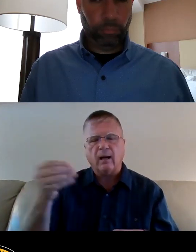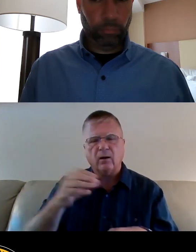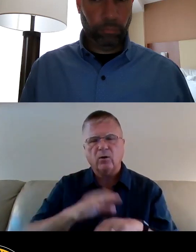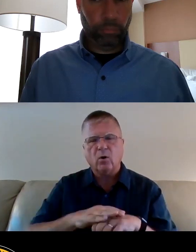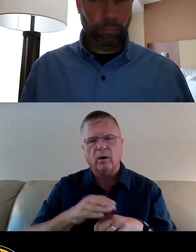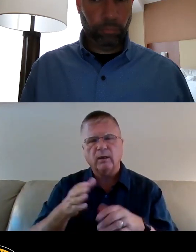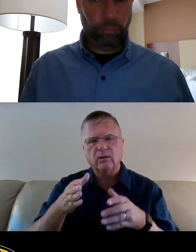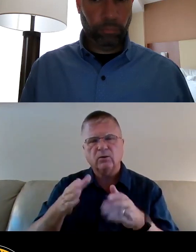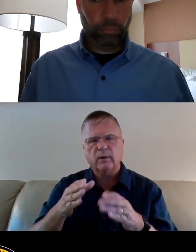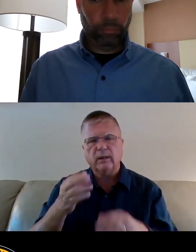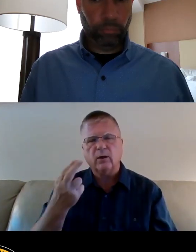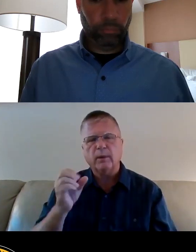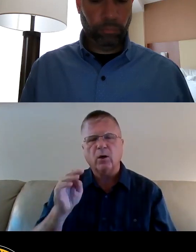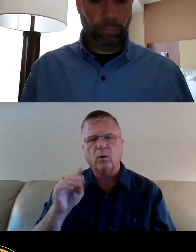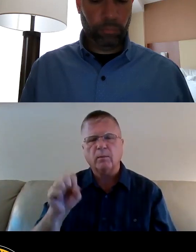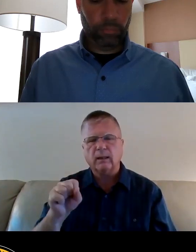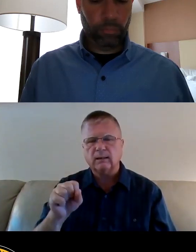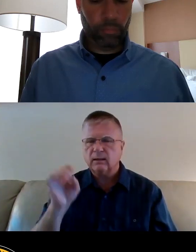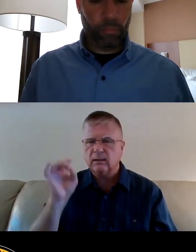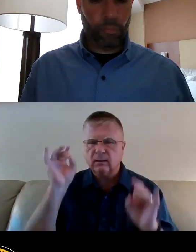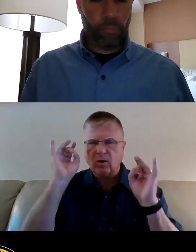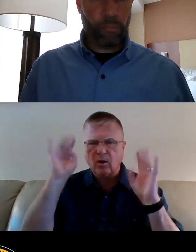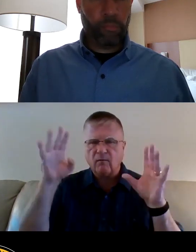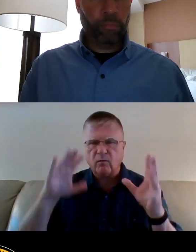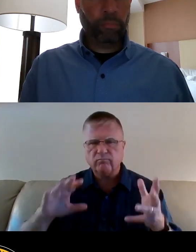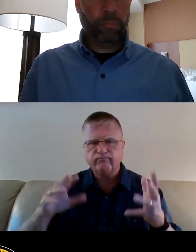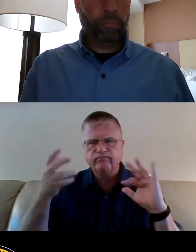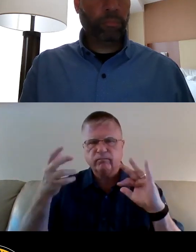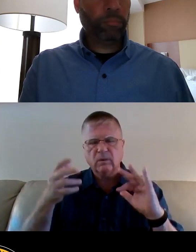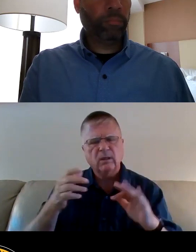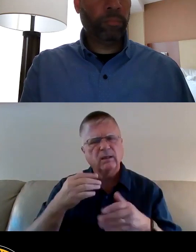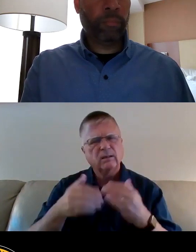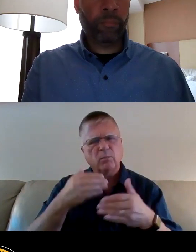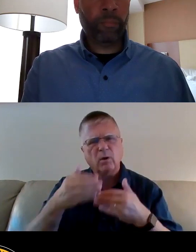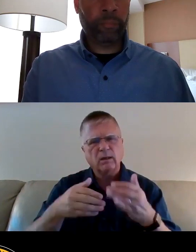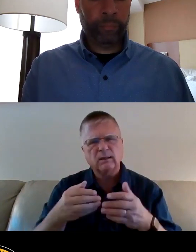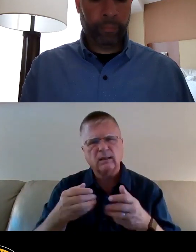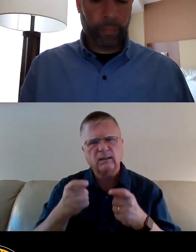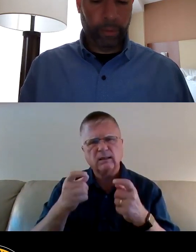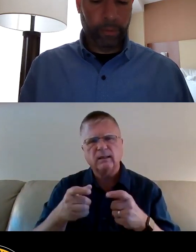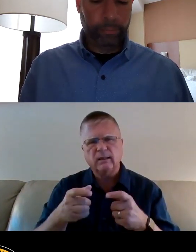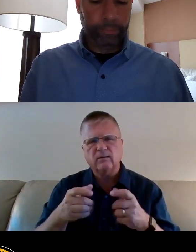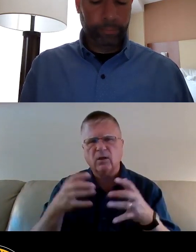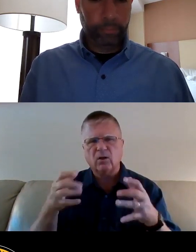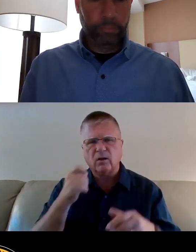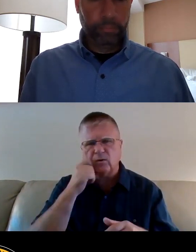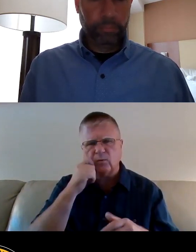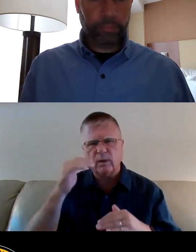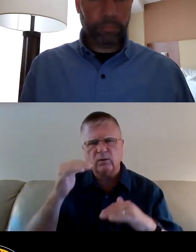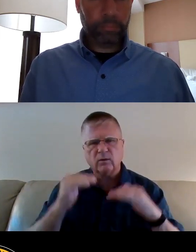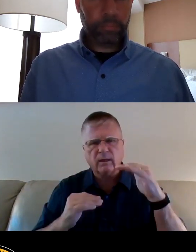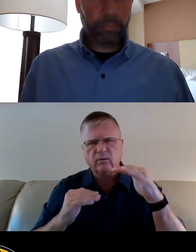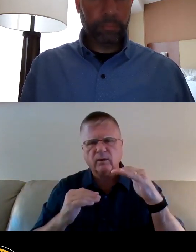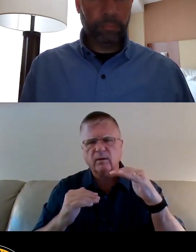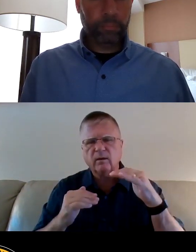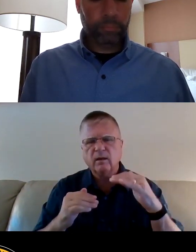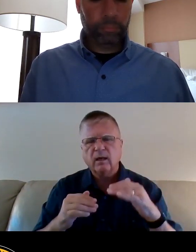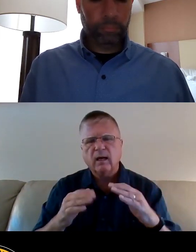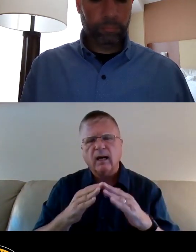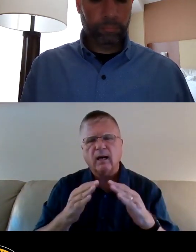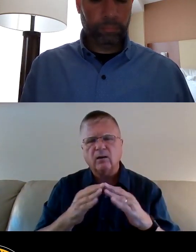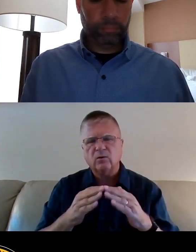traumatizing. This process contributes significantly to racial inequities in the city. Black households, particularly female